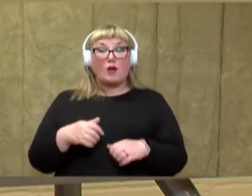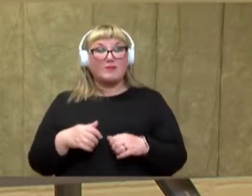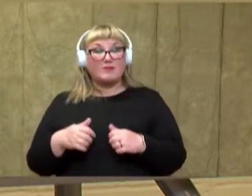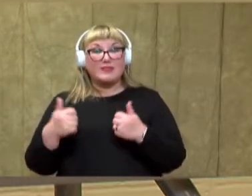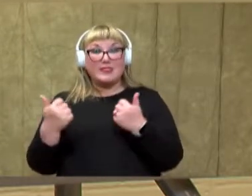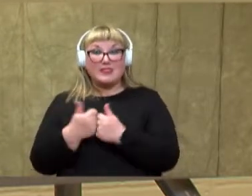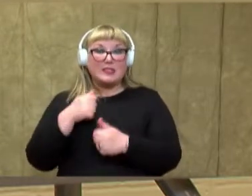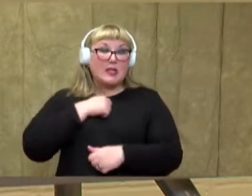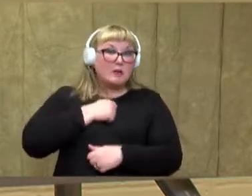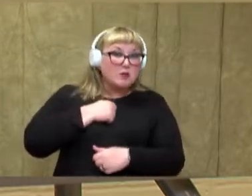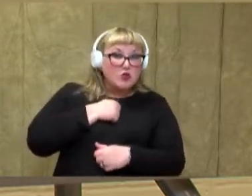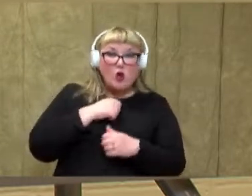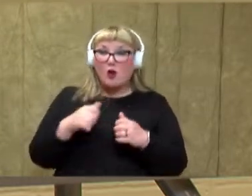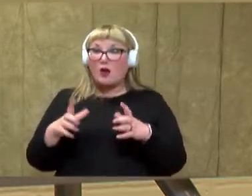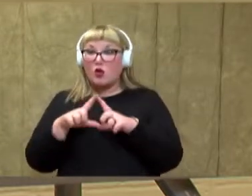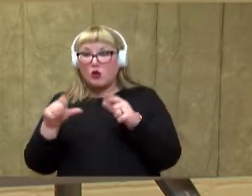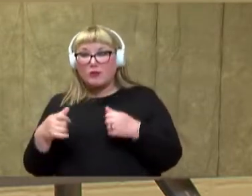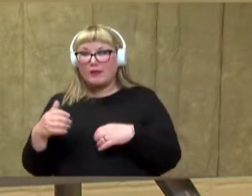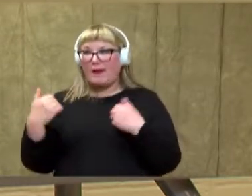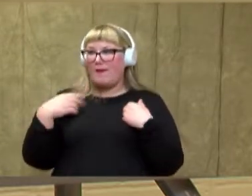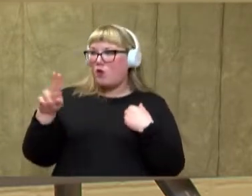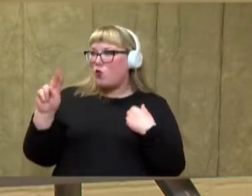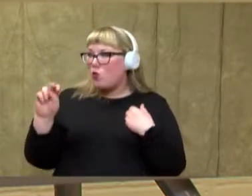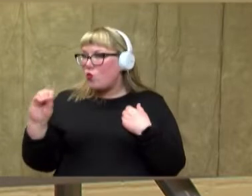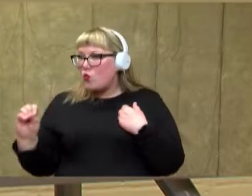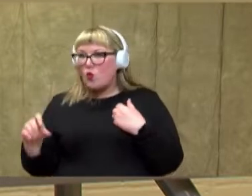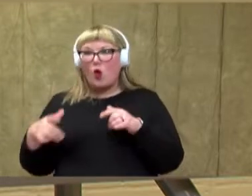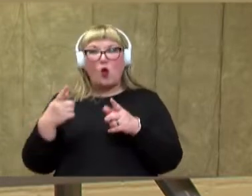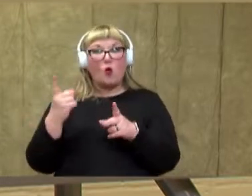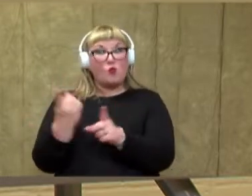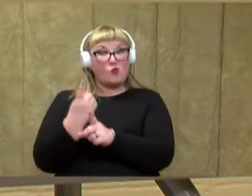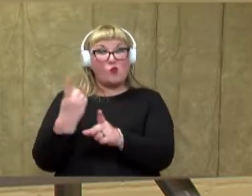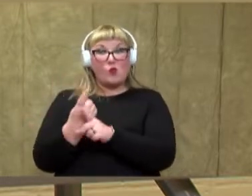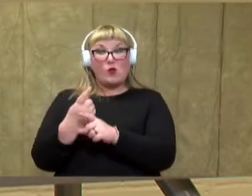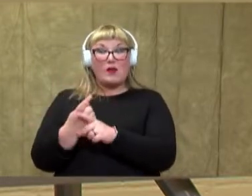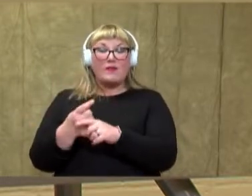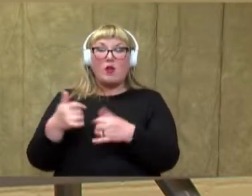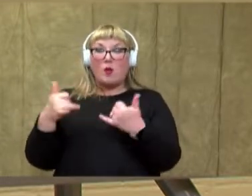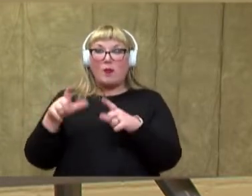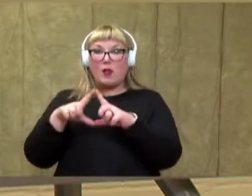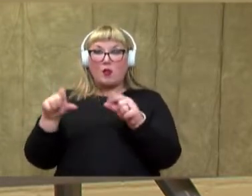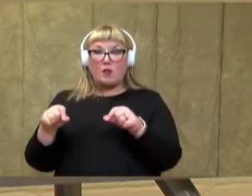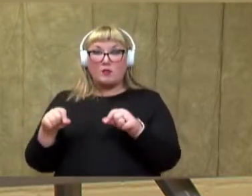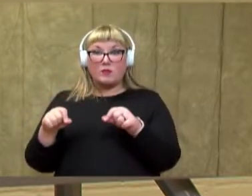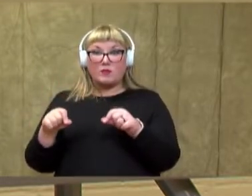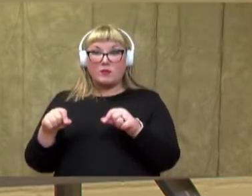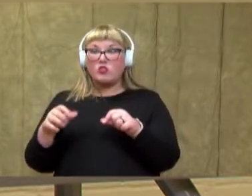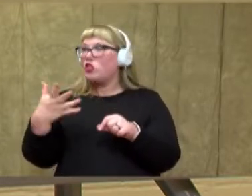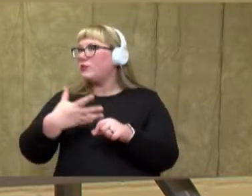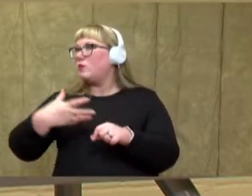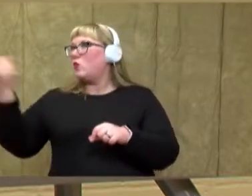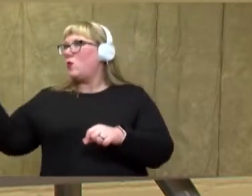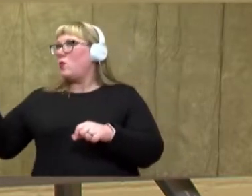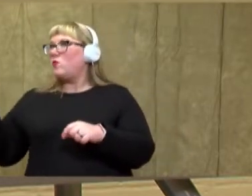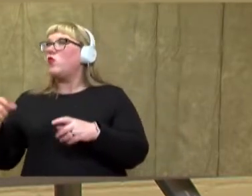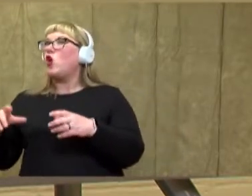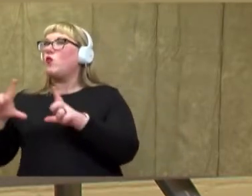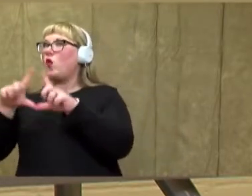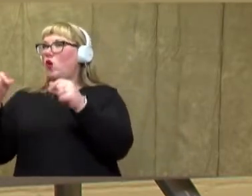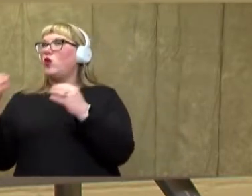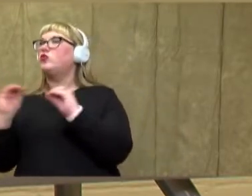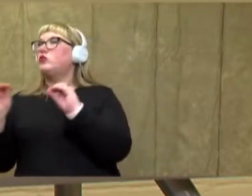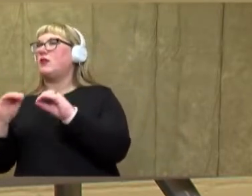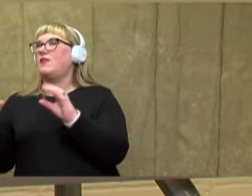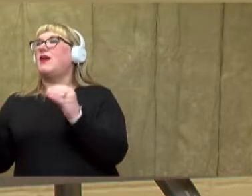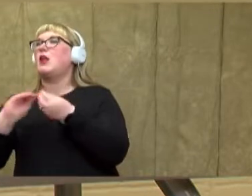but there's also Uno cards, regular playing cards. Just make sure that you take out all of the cards that don't have a number on them, and this is